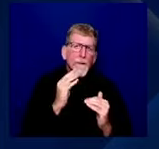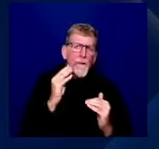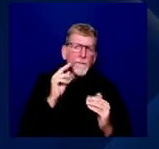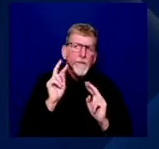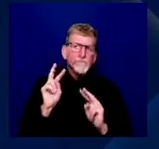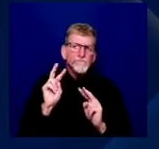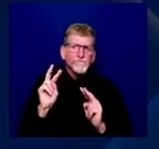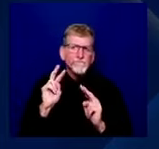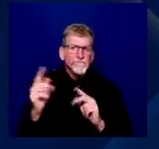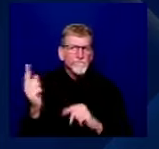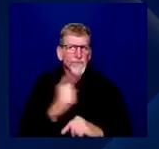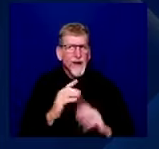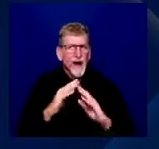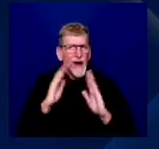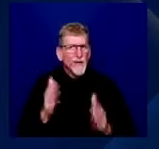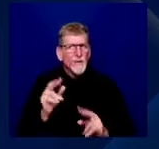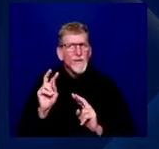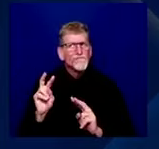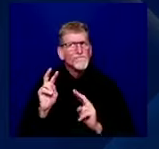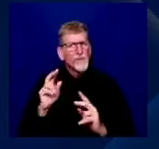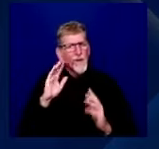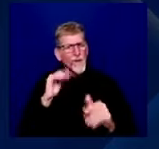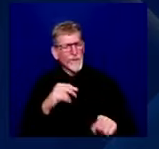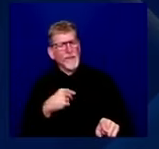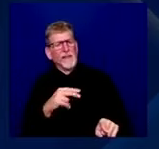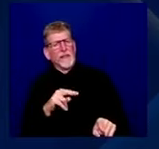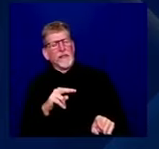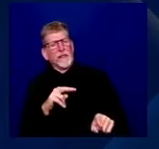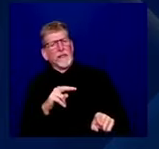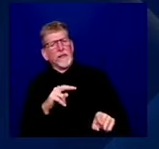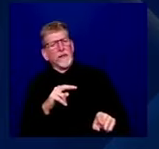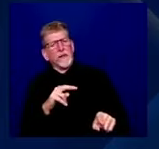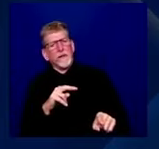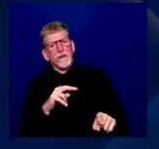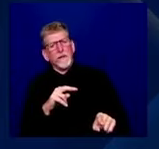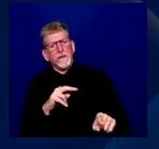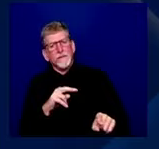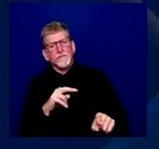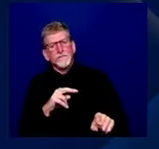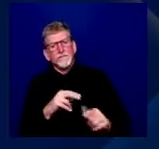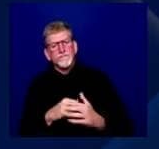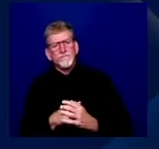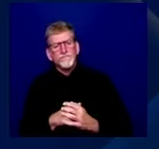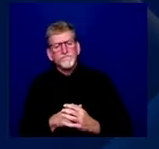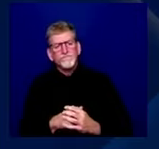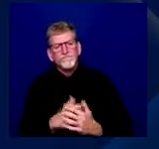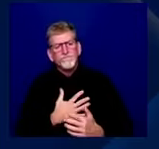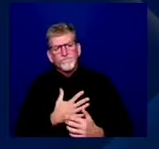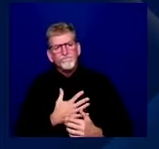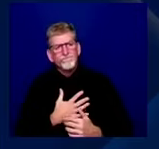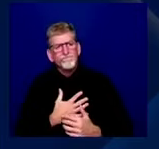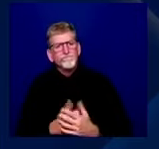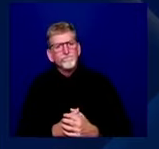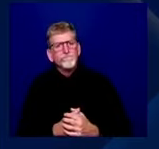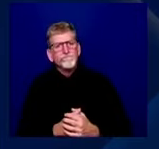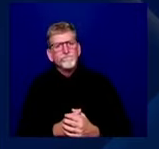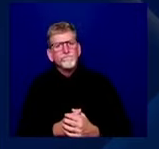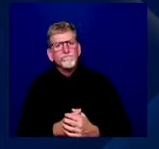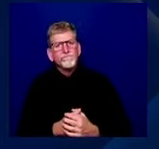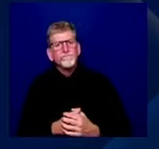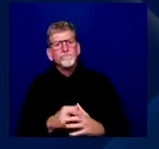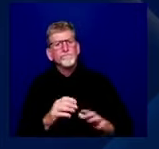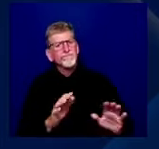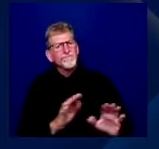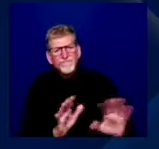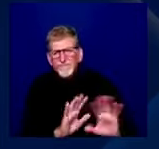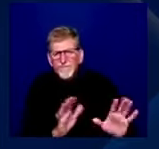And I have to disappoint him all over again and explain to him that that's not going to happen. And so these impacts